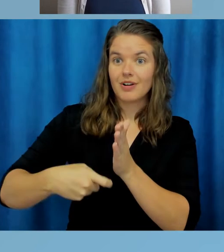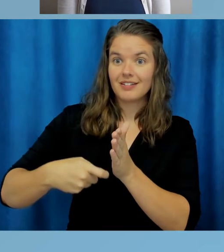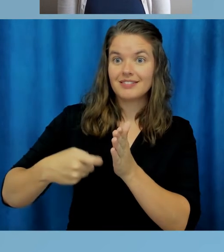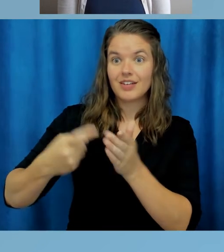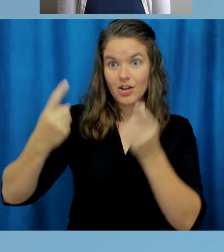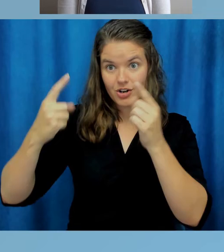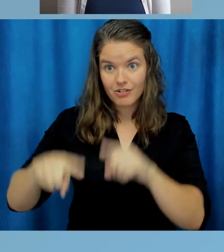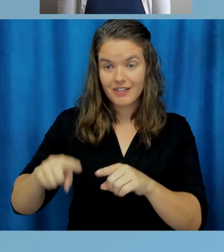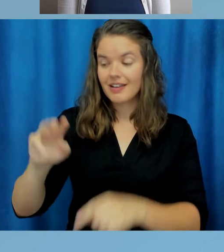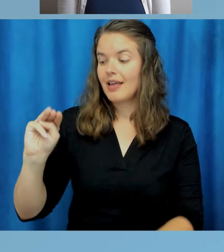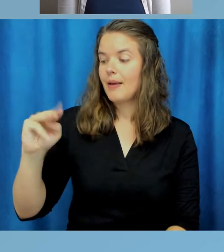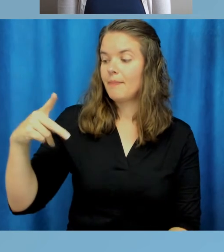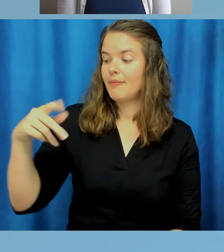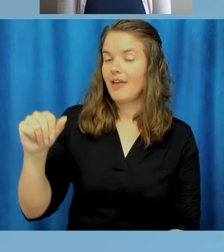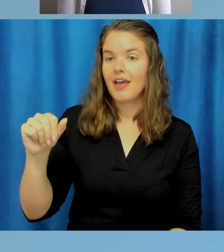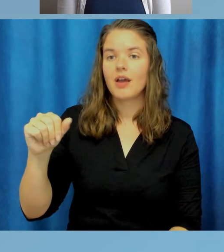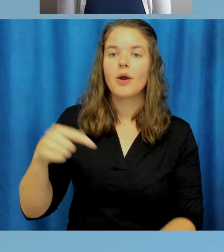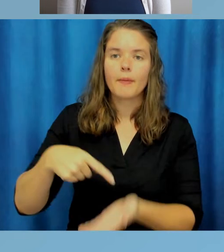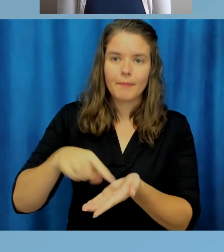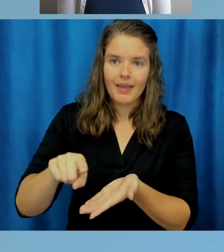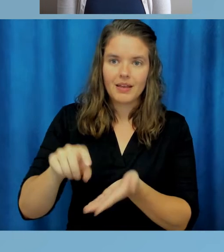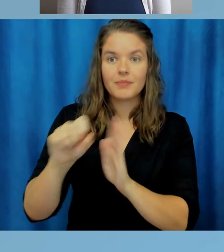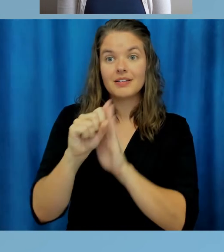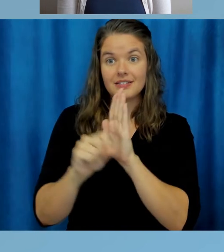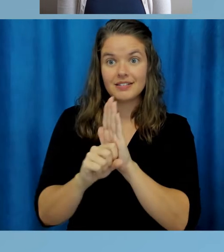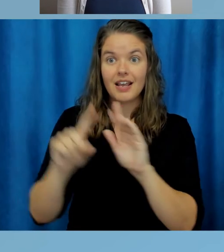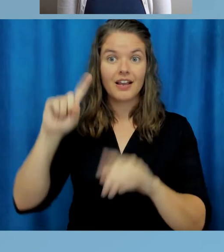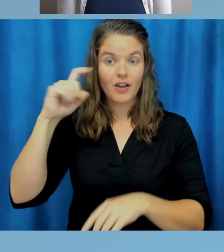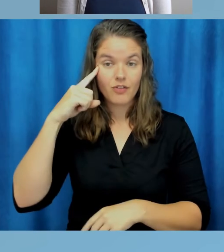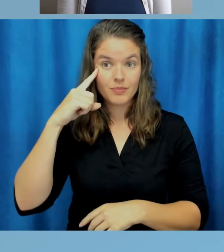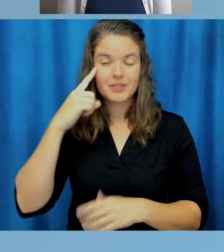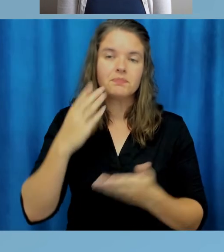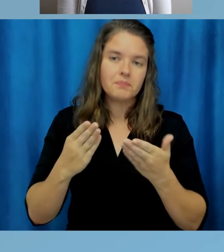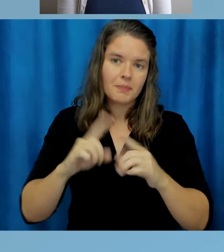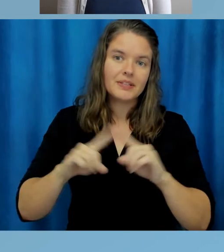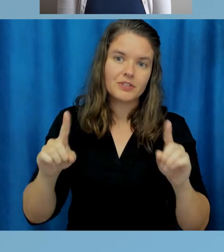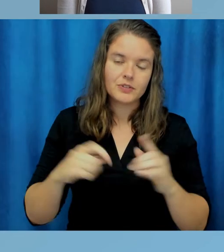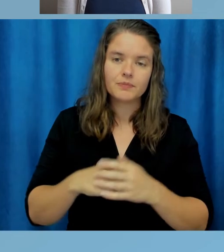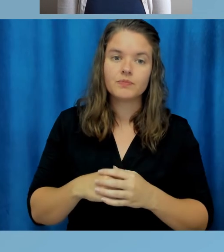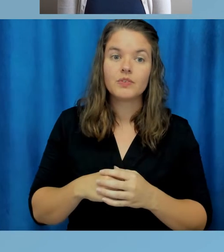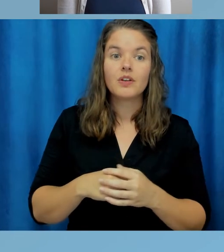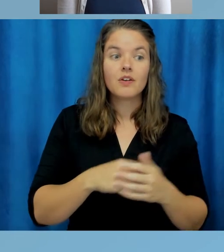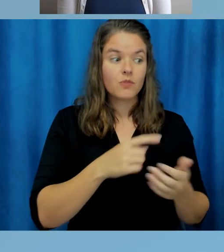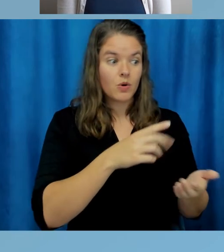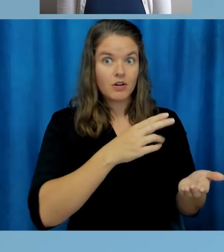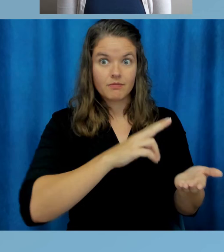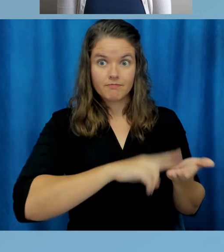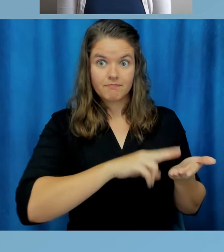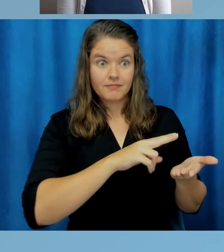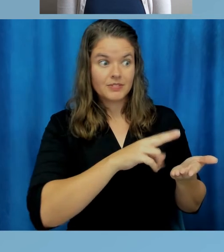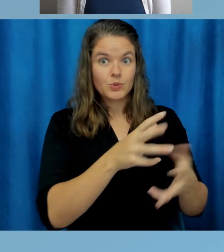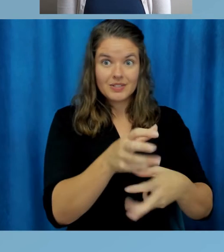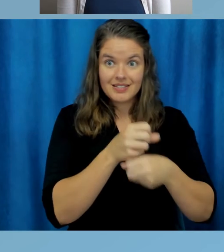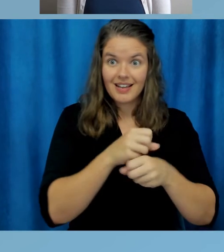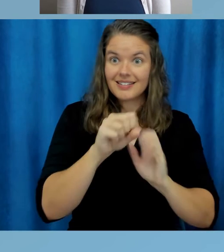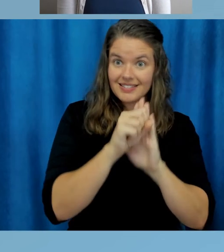paid for by the state government. In order for a service provider to take state paid jobs, they have to apply to